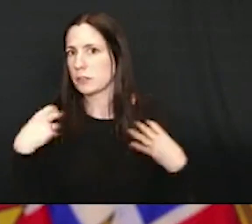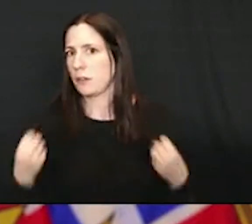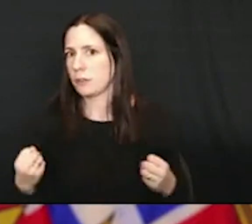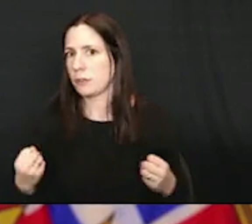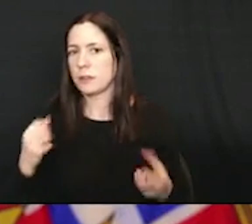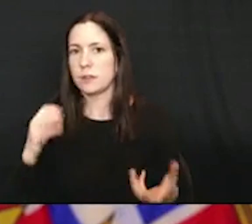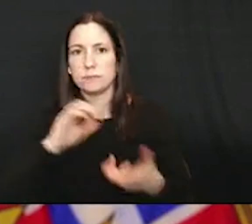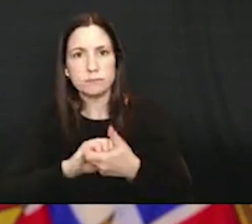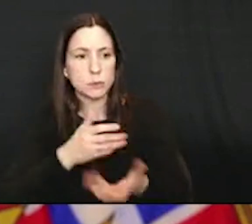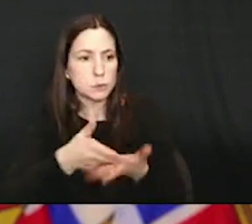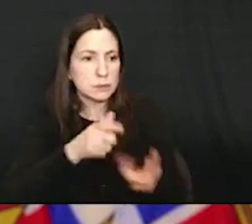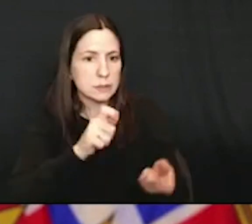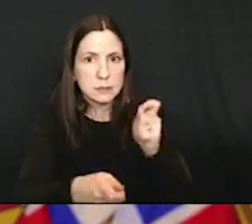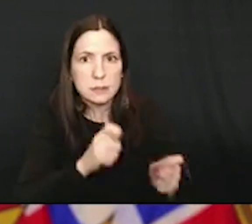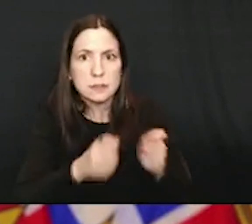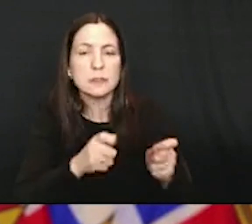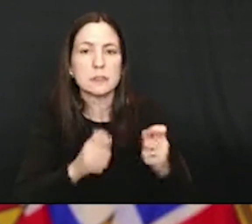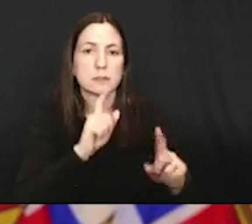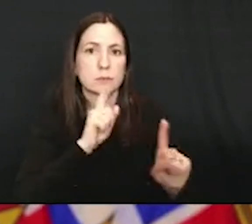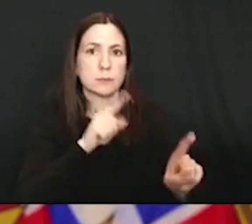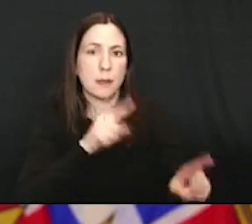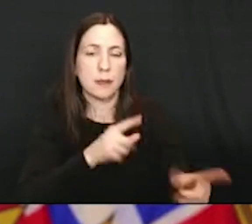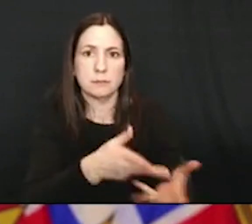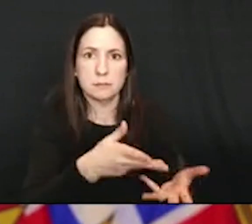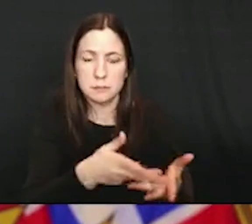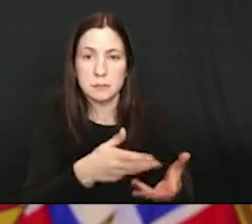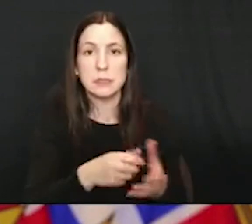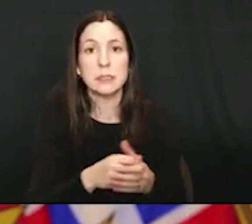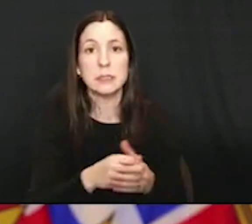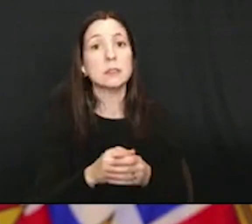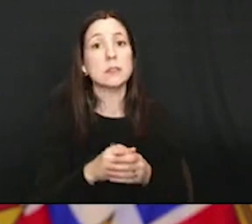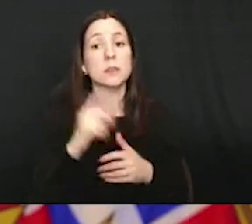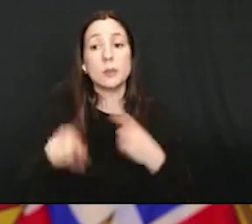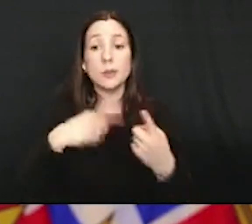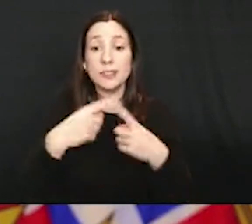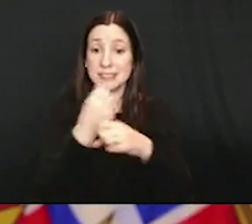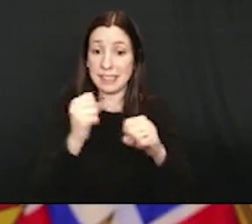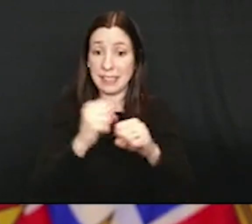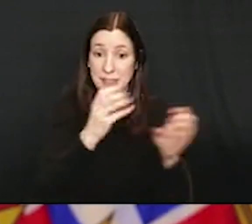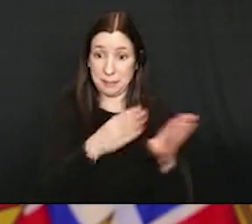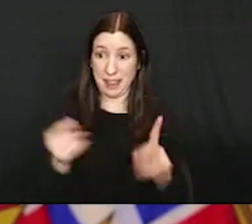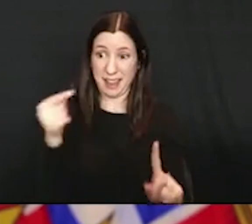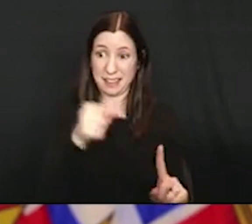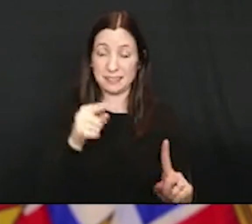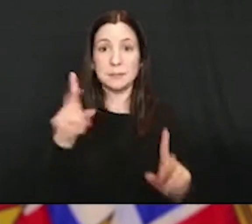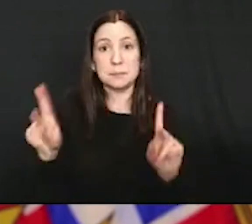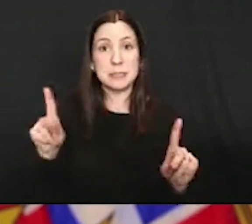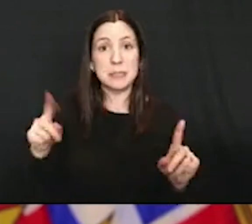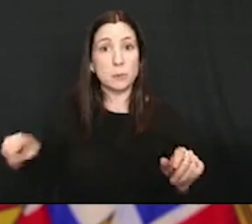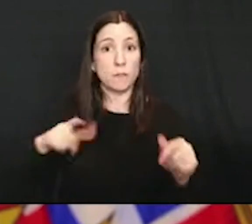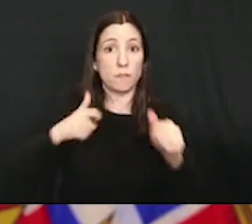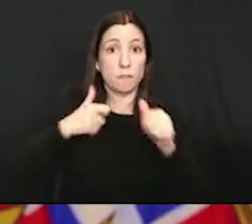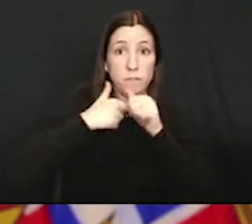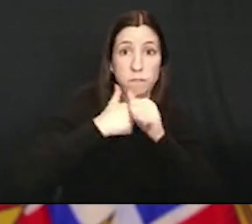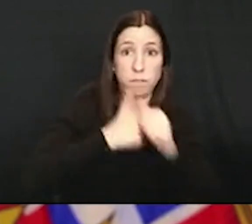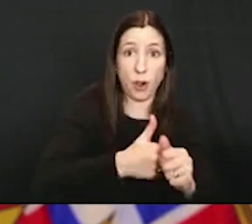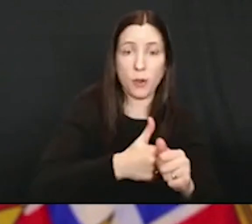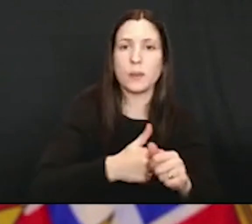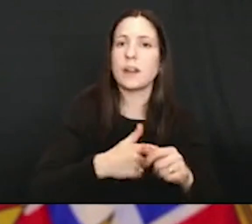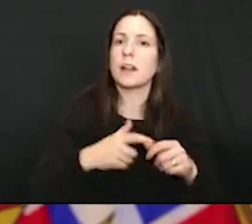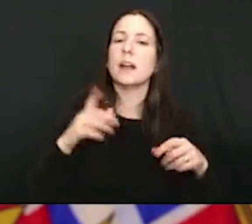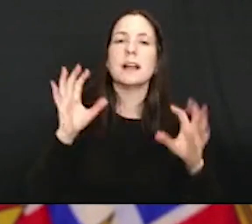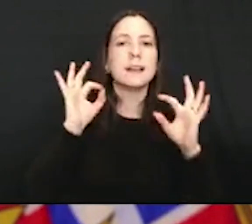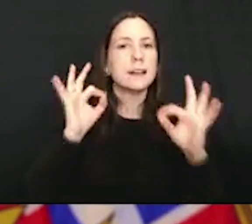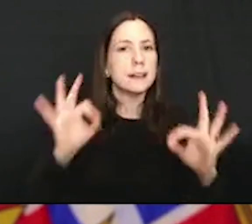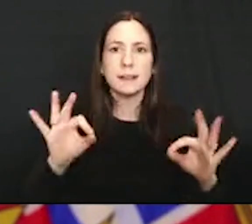the plans. And we know as well that when the safety plans that are in place in these schools are being followed, that they